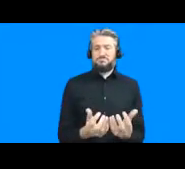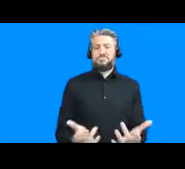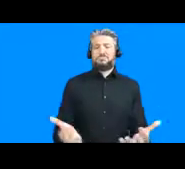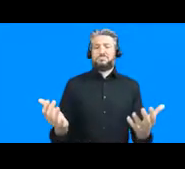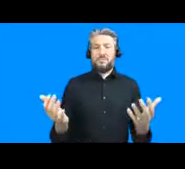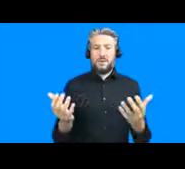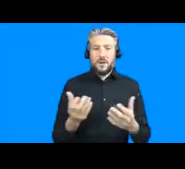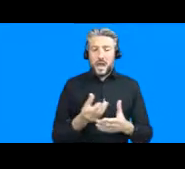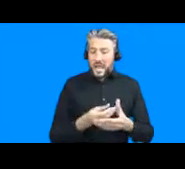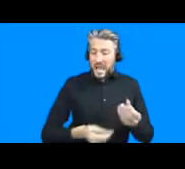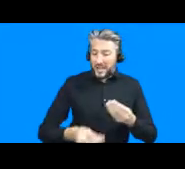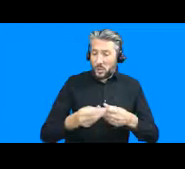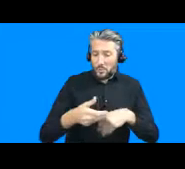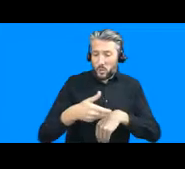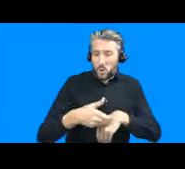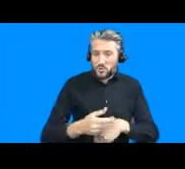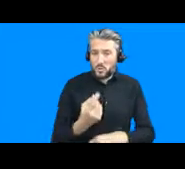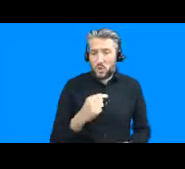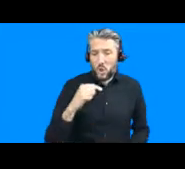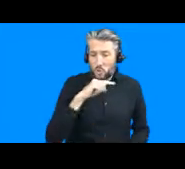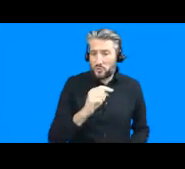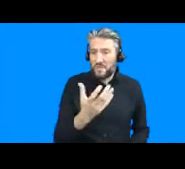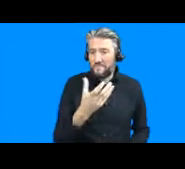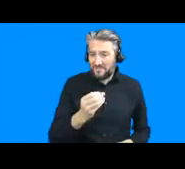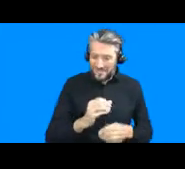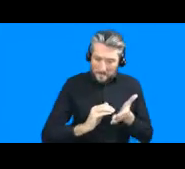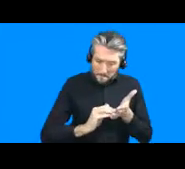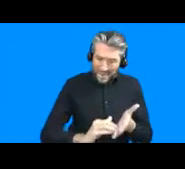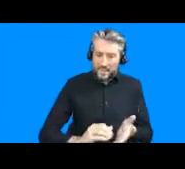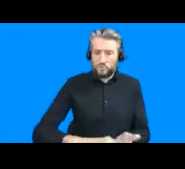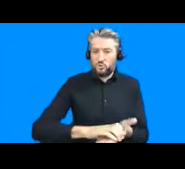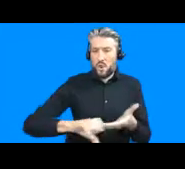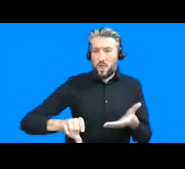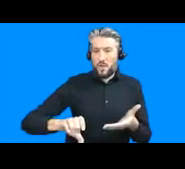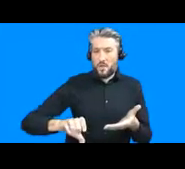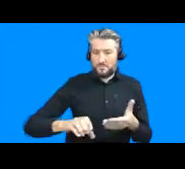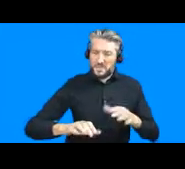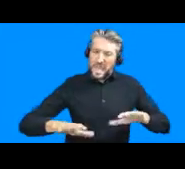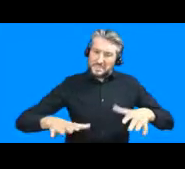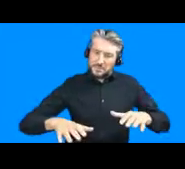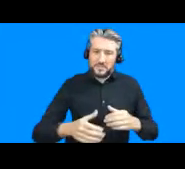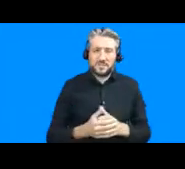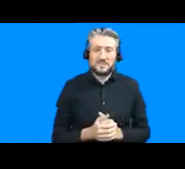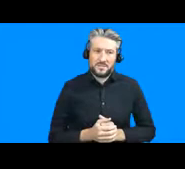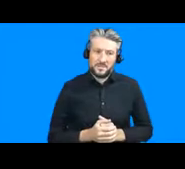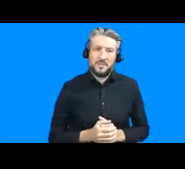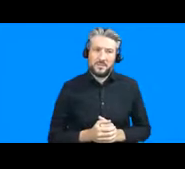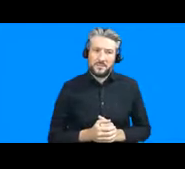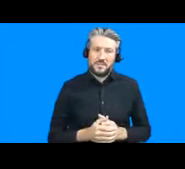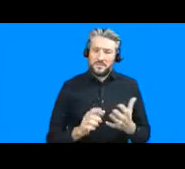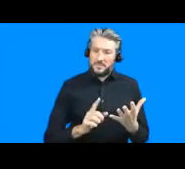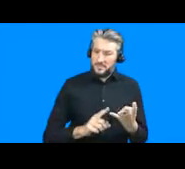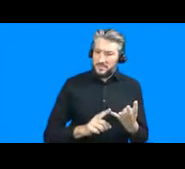dollars low income working class neighborhoods informal settlements uh were hit the hardest